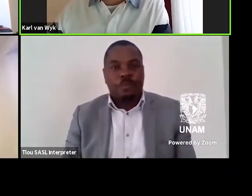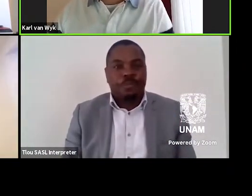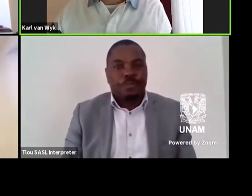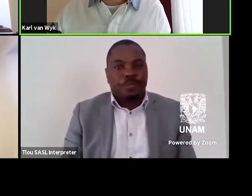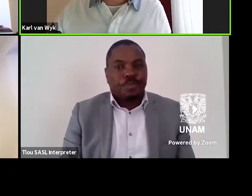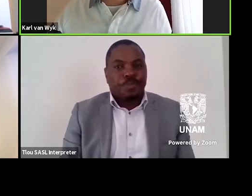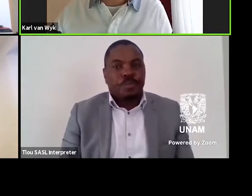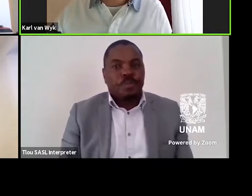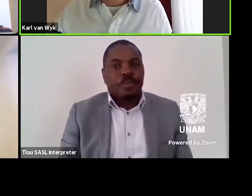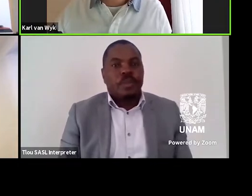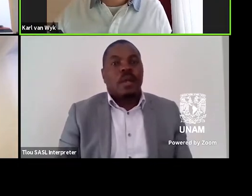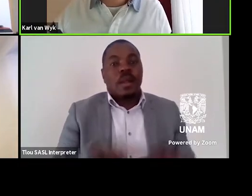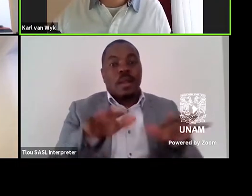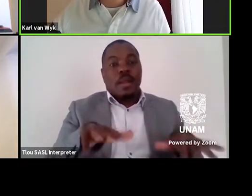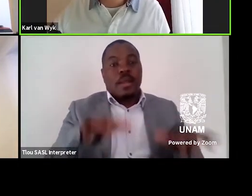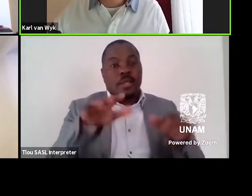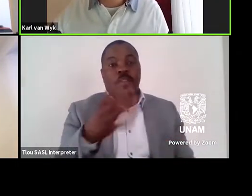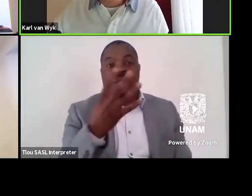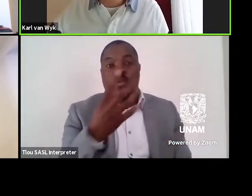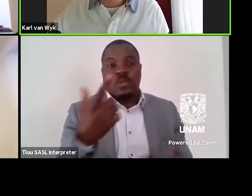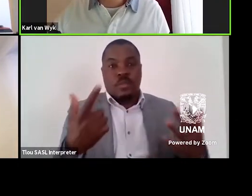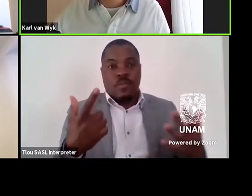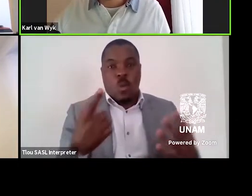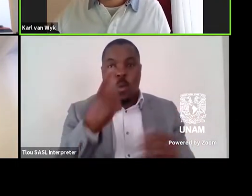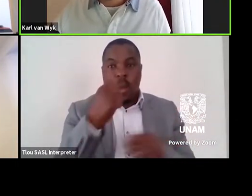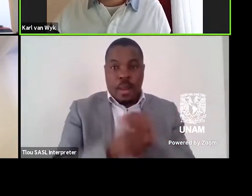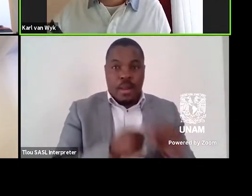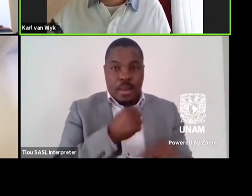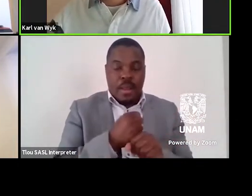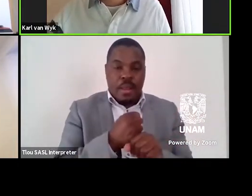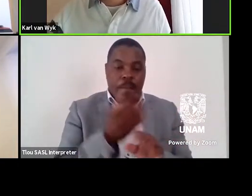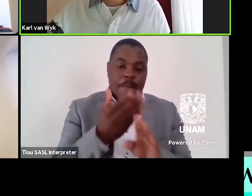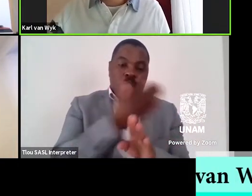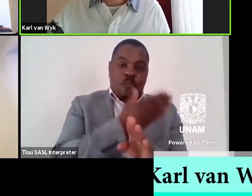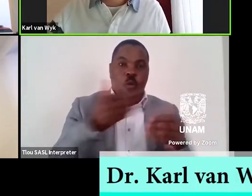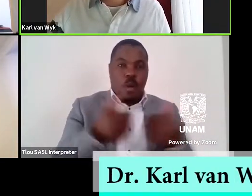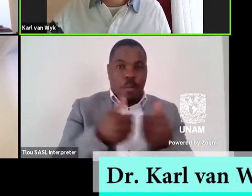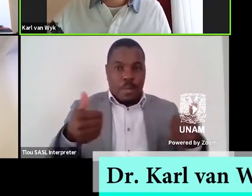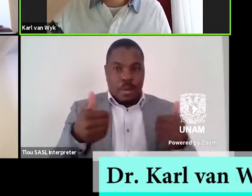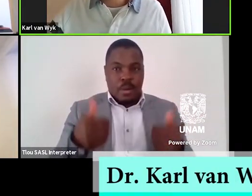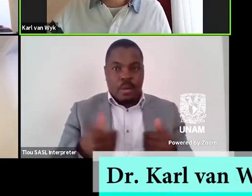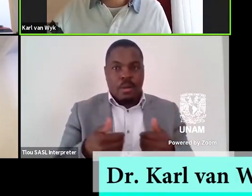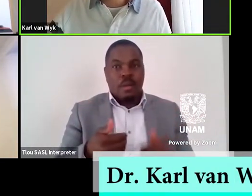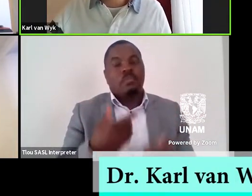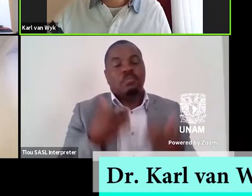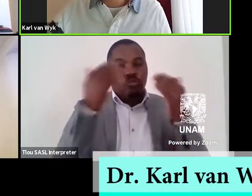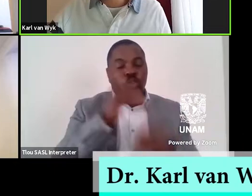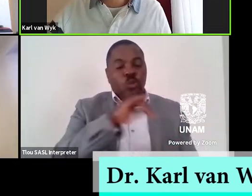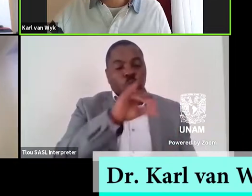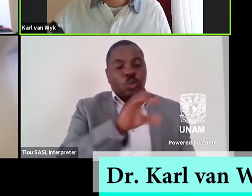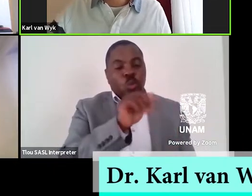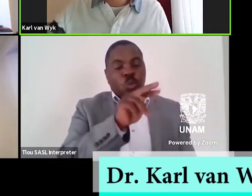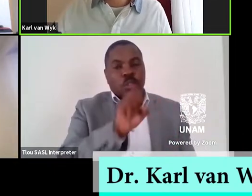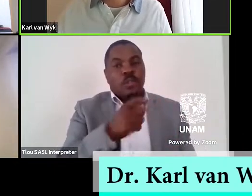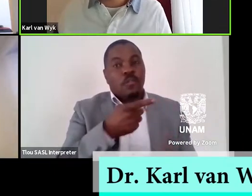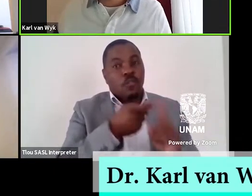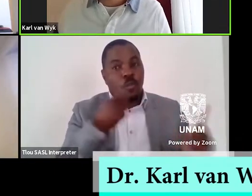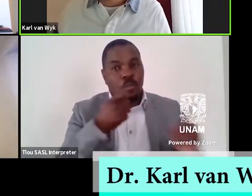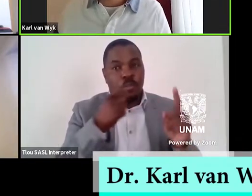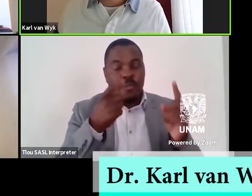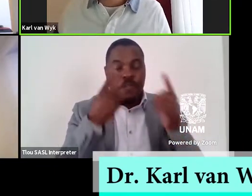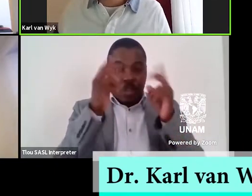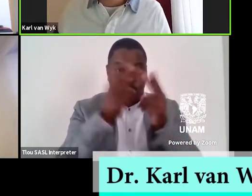In 1947, one year before apartheid, Arthur Keppel Jones, a Witts University historian at the time,